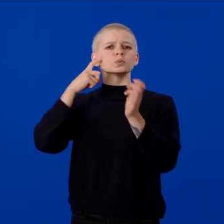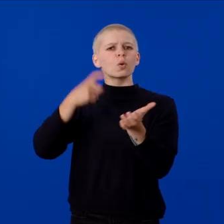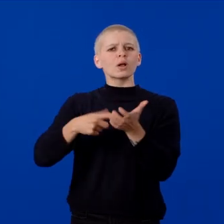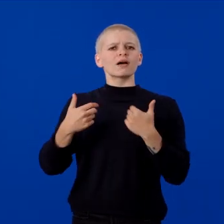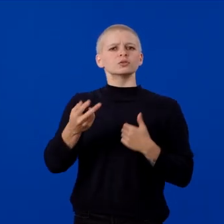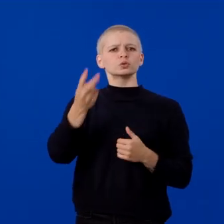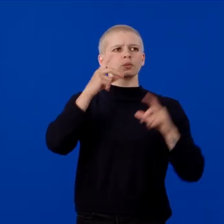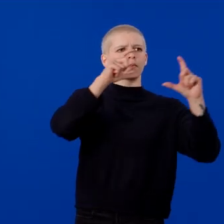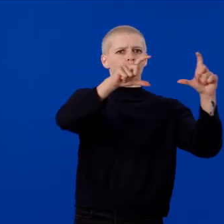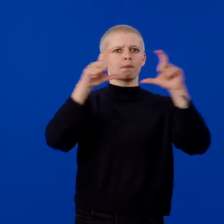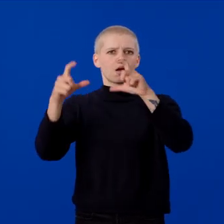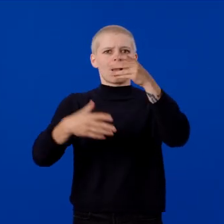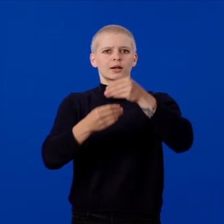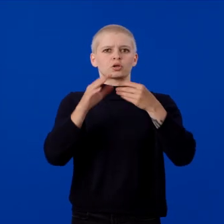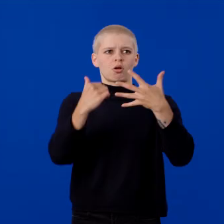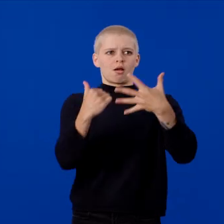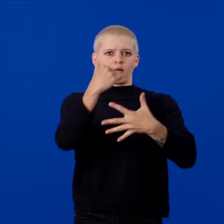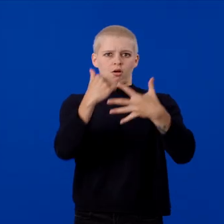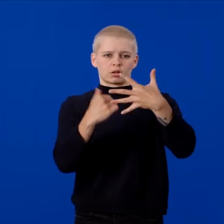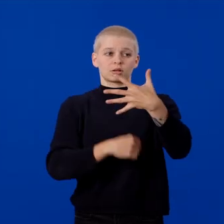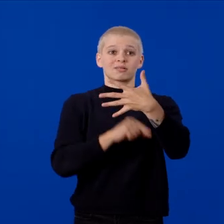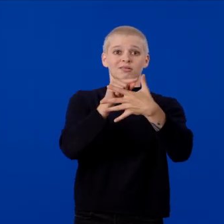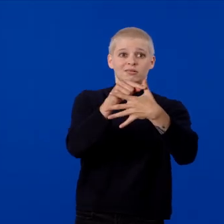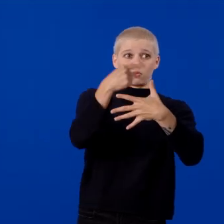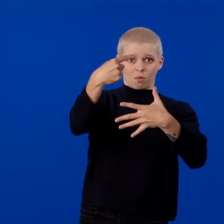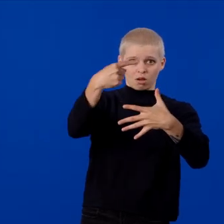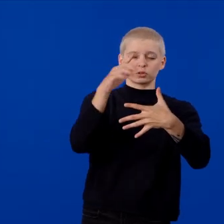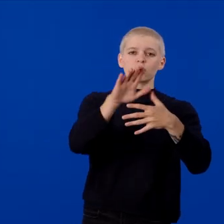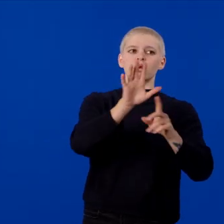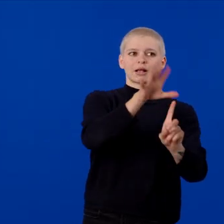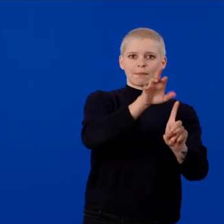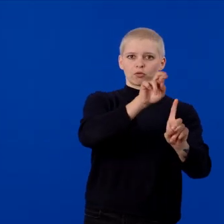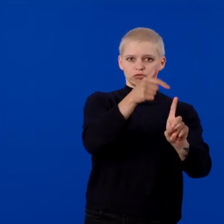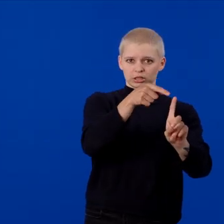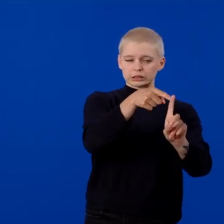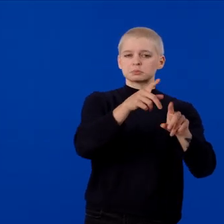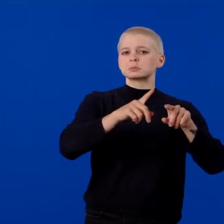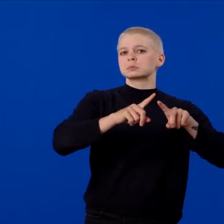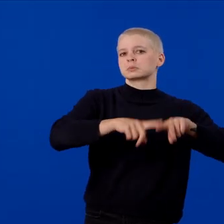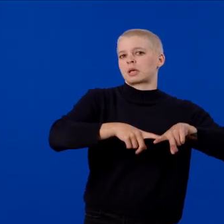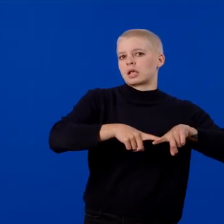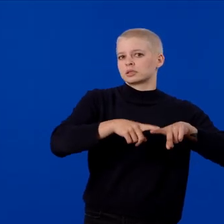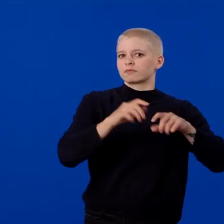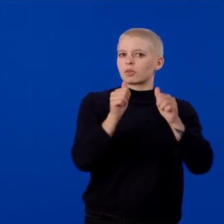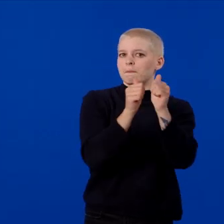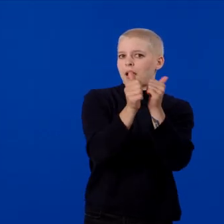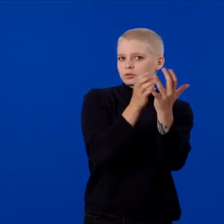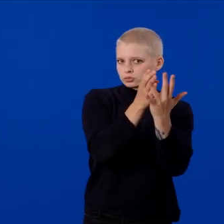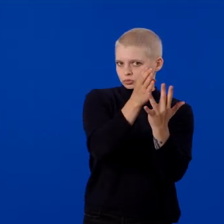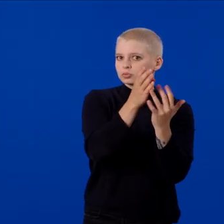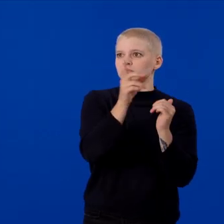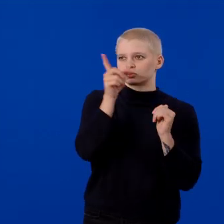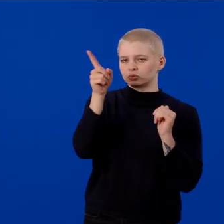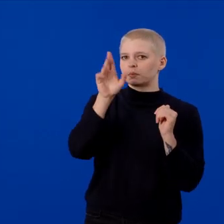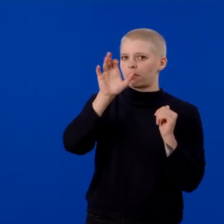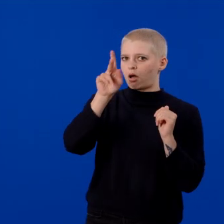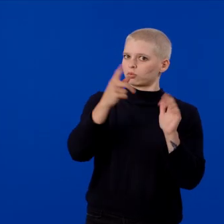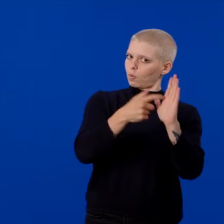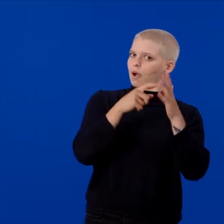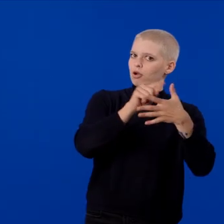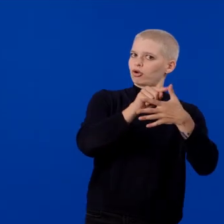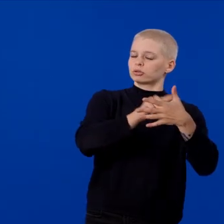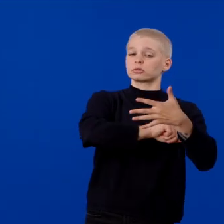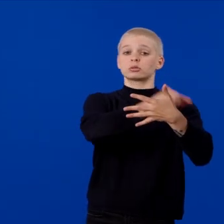in the hierarchy. One is going to be your camera rig, which is a dependency of the pass-through building block, and the second one is the